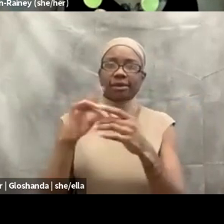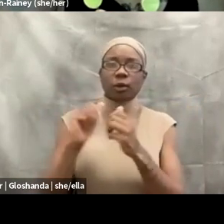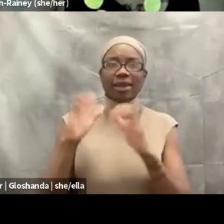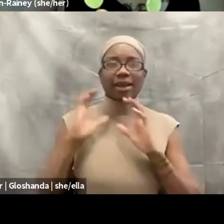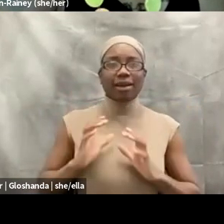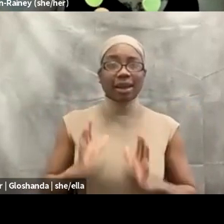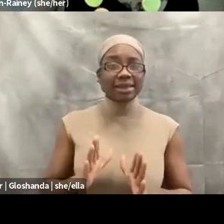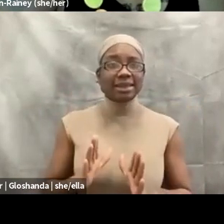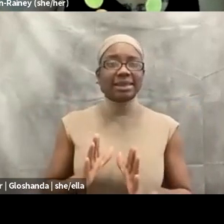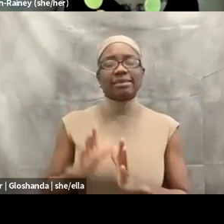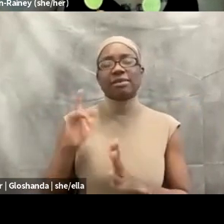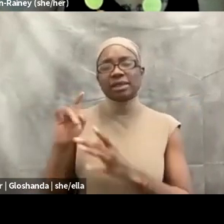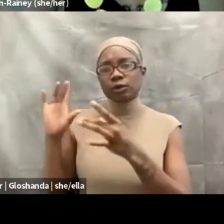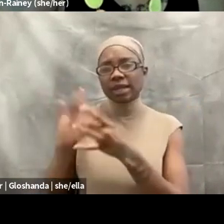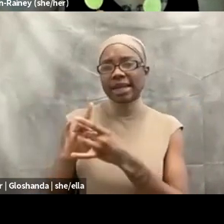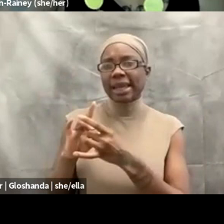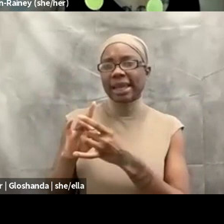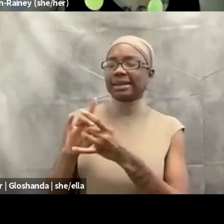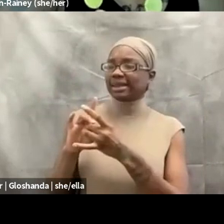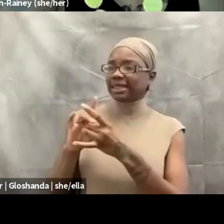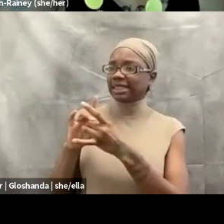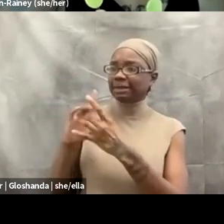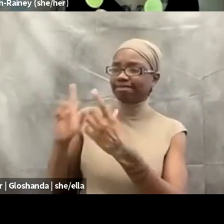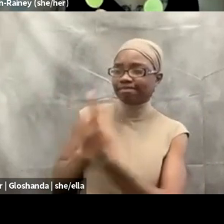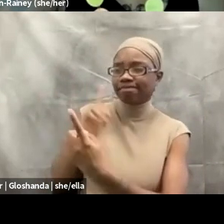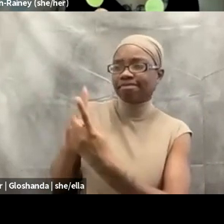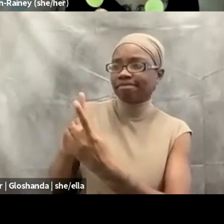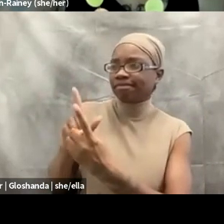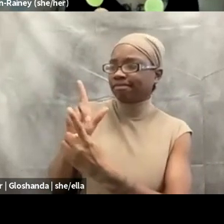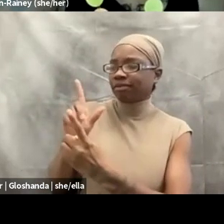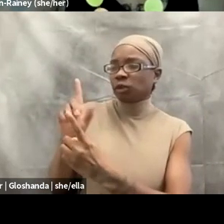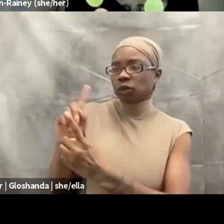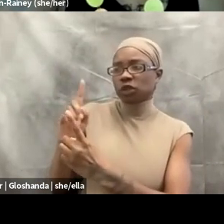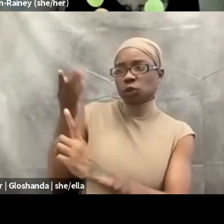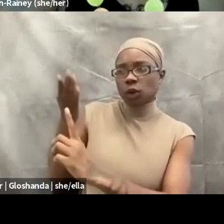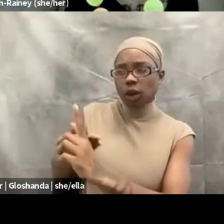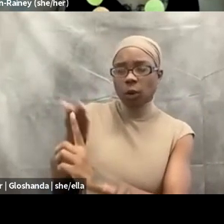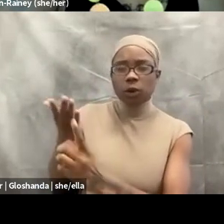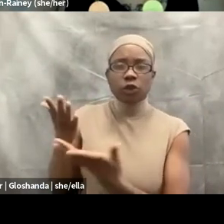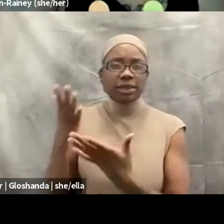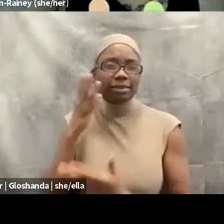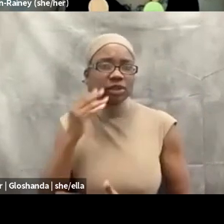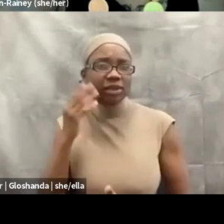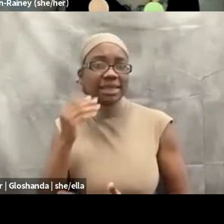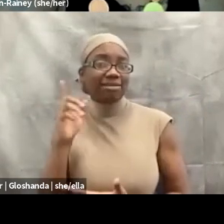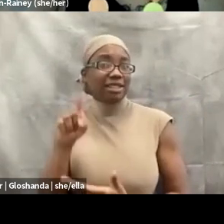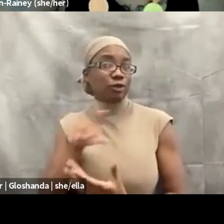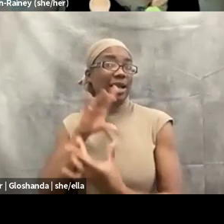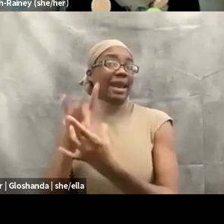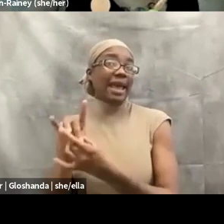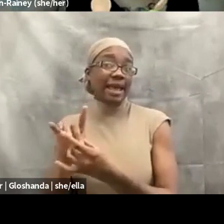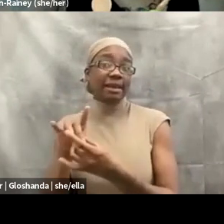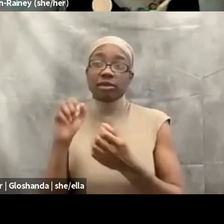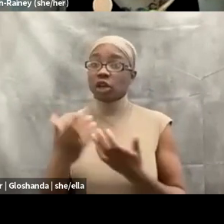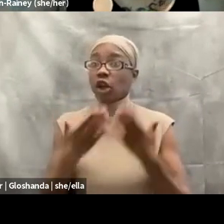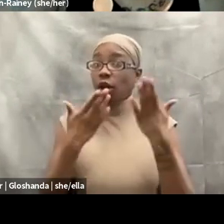which may look very different for different people, you know? So even offering something, you know, like hip hop therapy, which is something that I do, which is